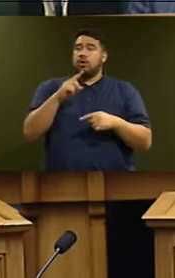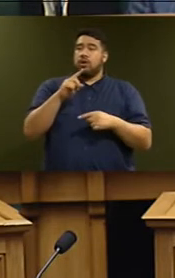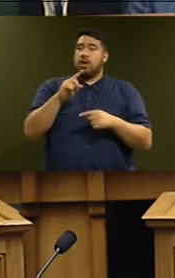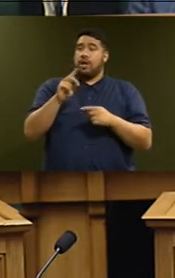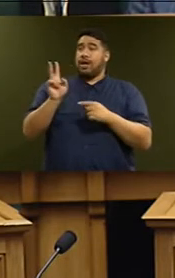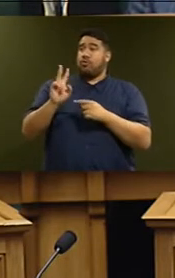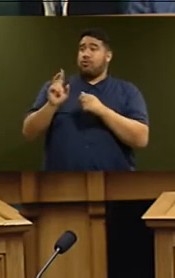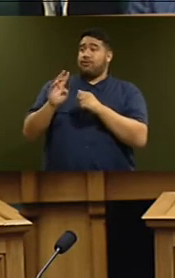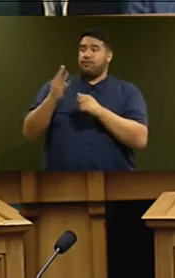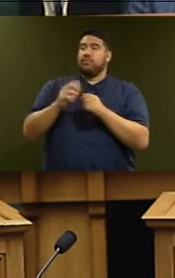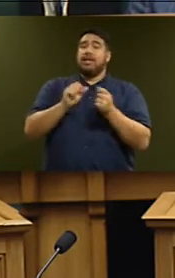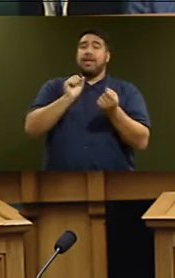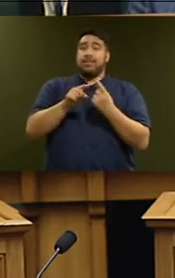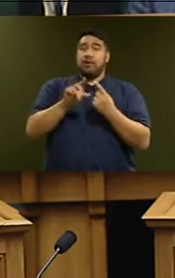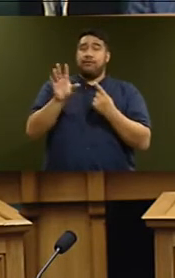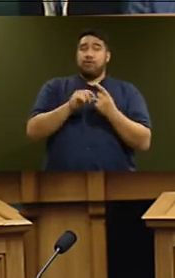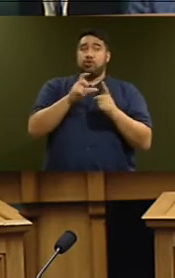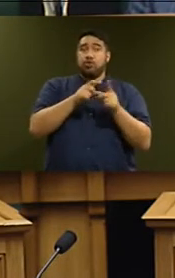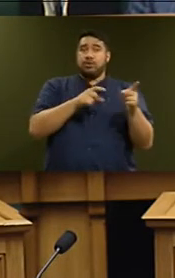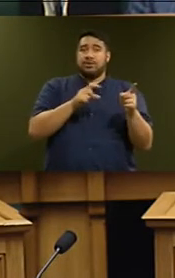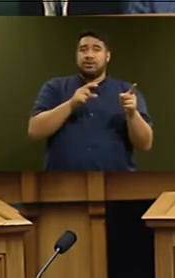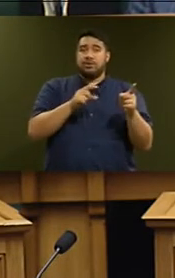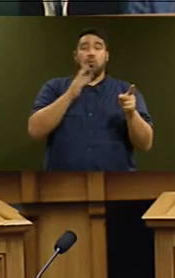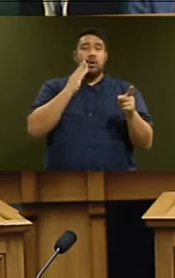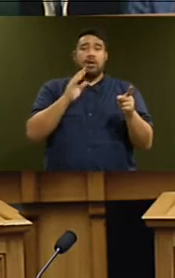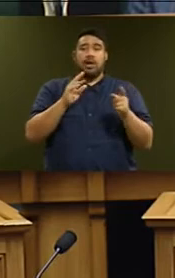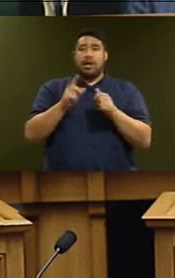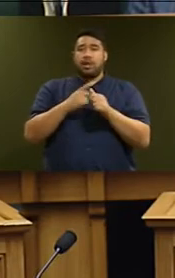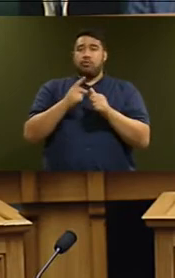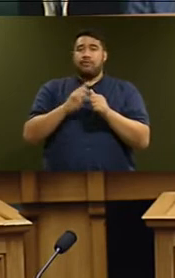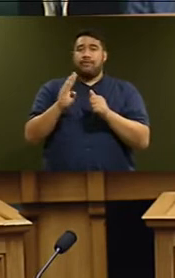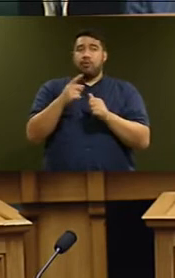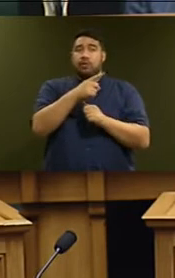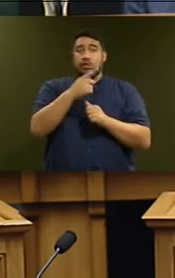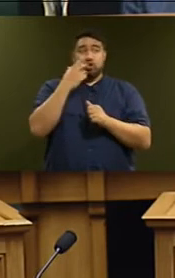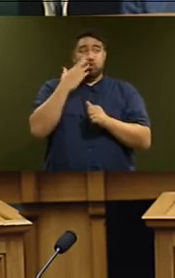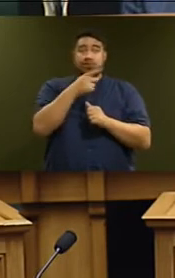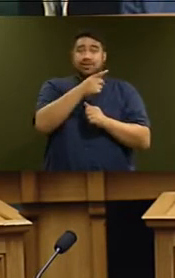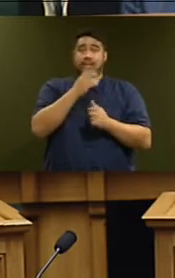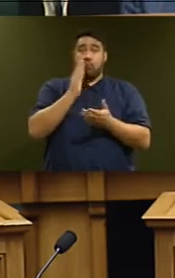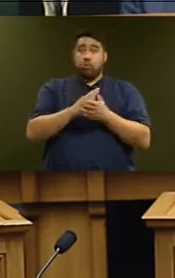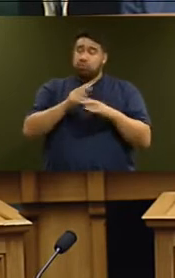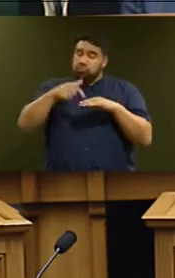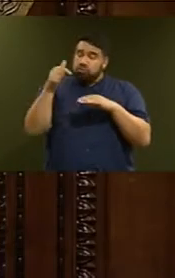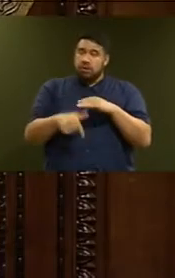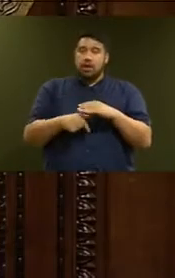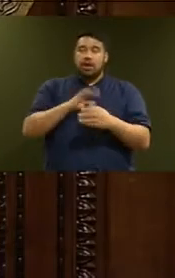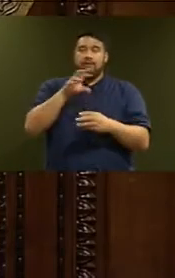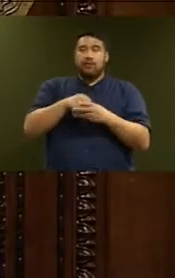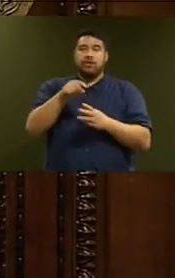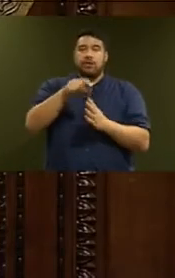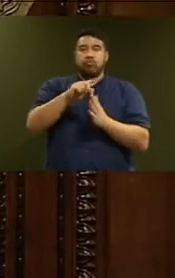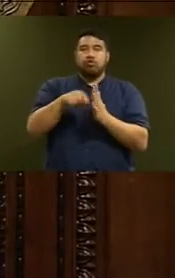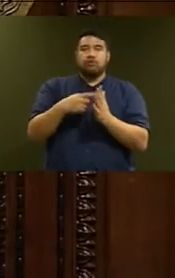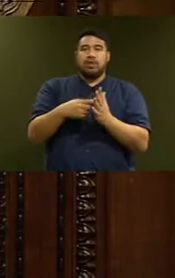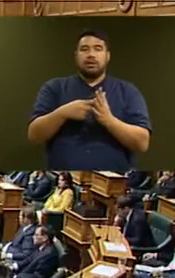email from Deloitte confirming that they have been materially involved in the project. It comes to me as an OAA. Is there any